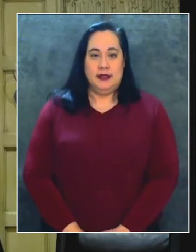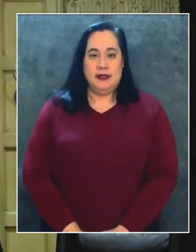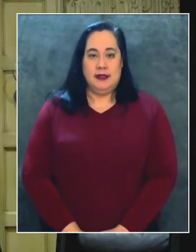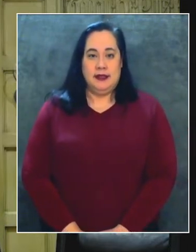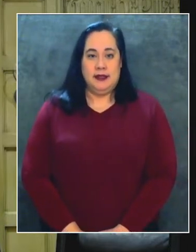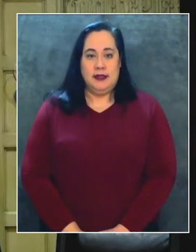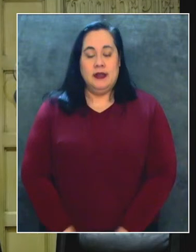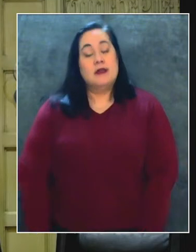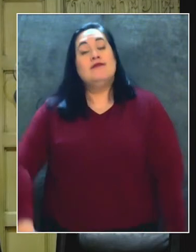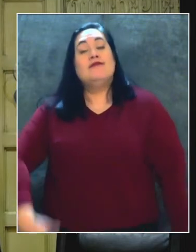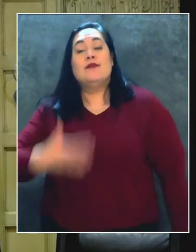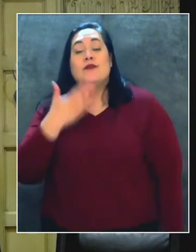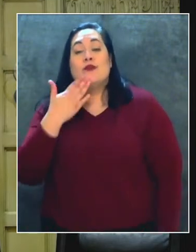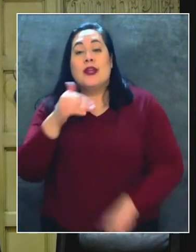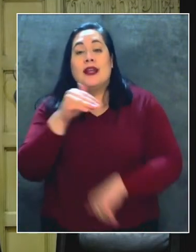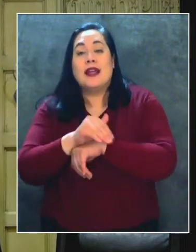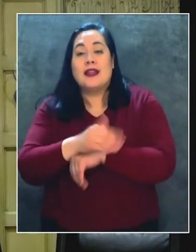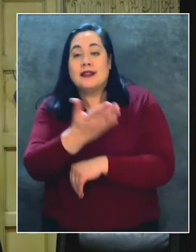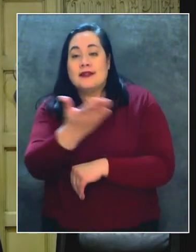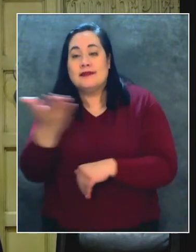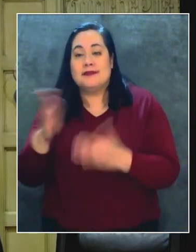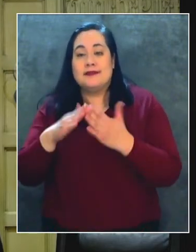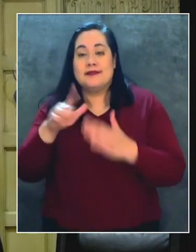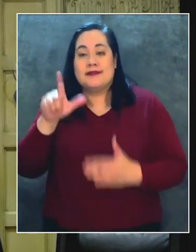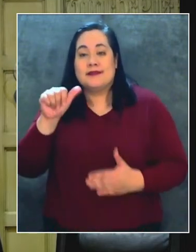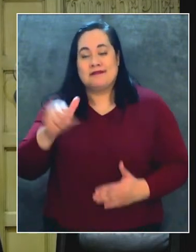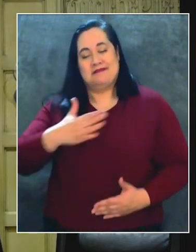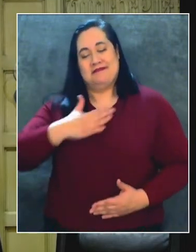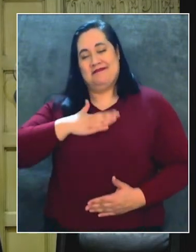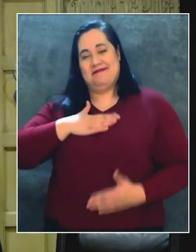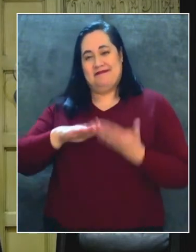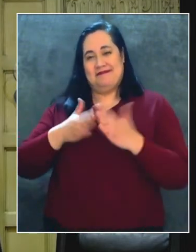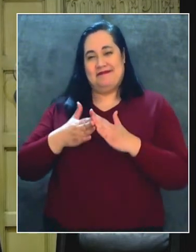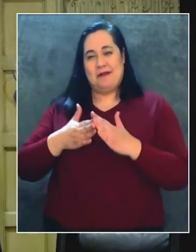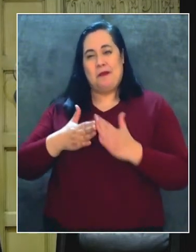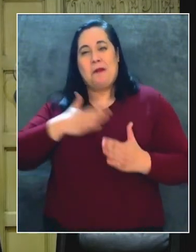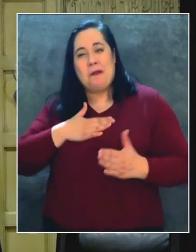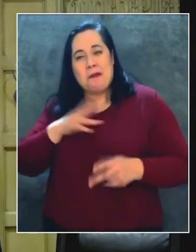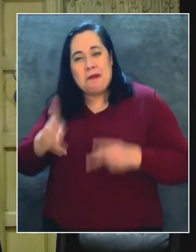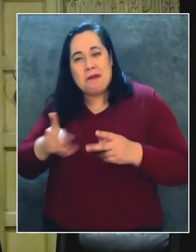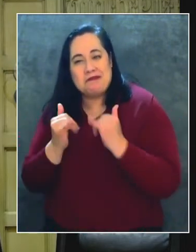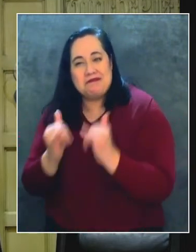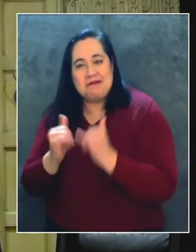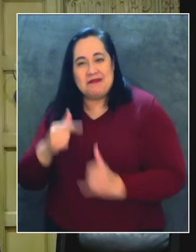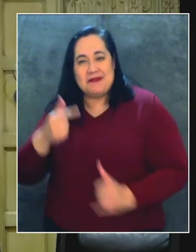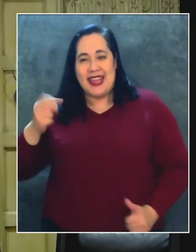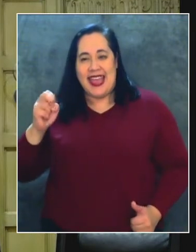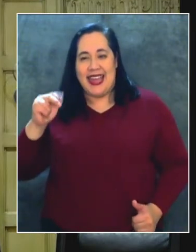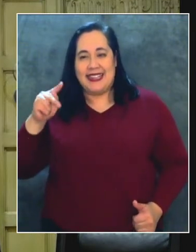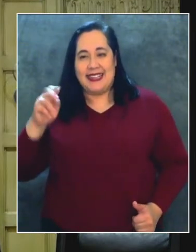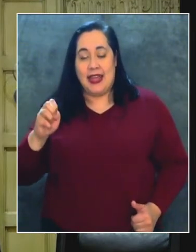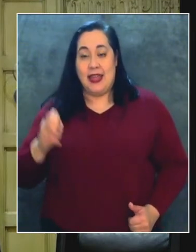Good afternoon, Los Angeles, my city, my people. Good This is